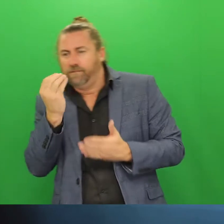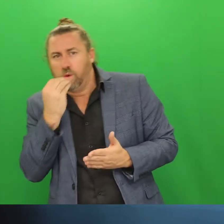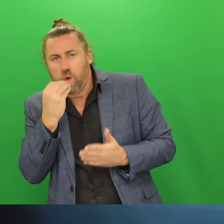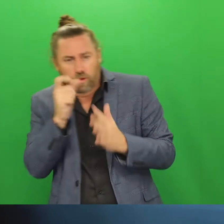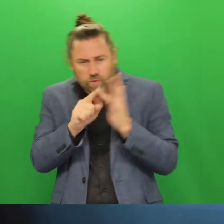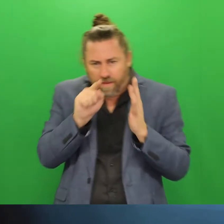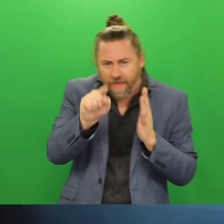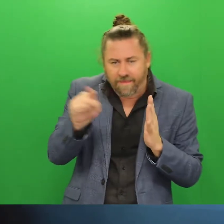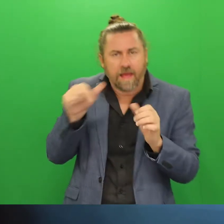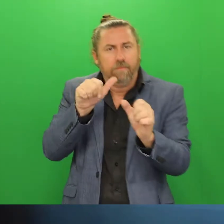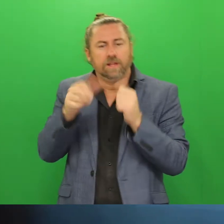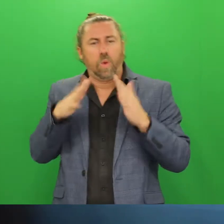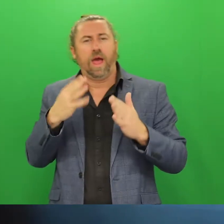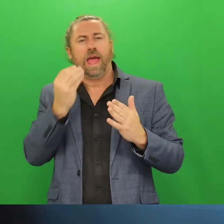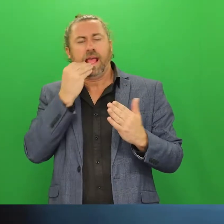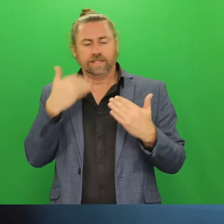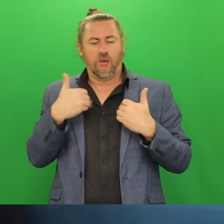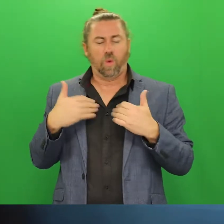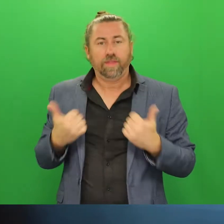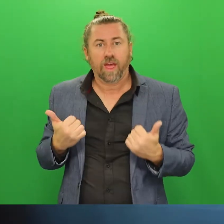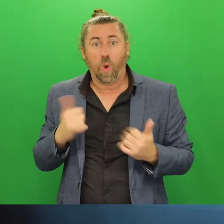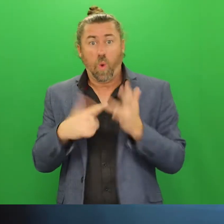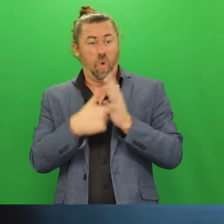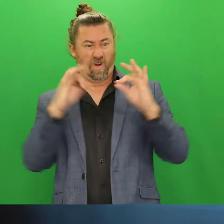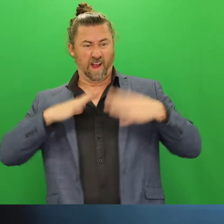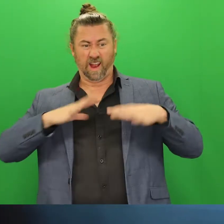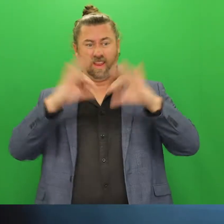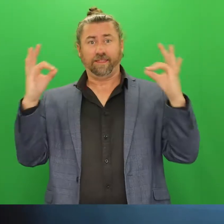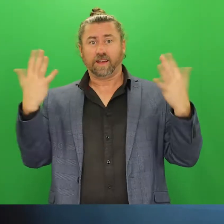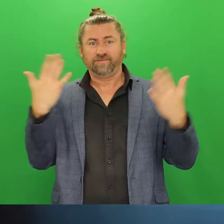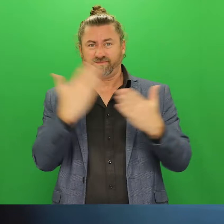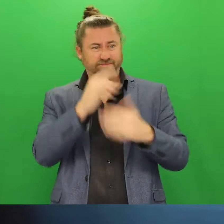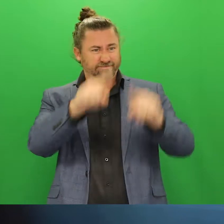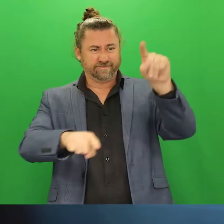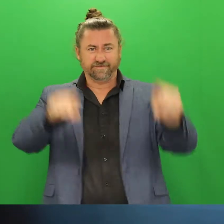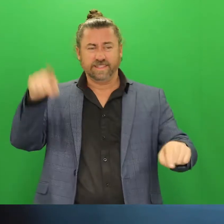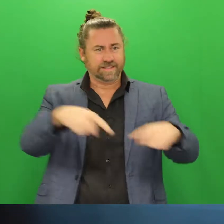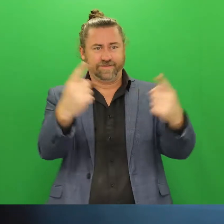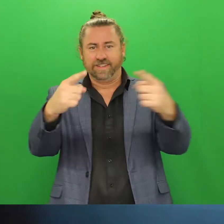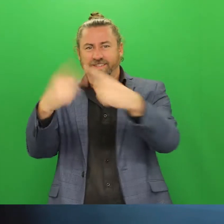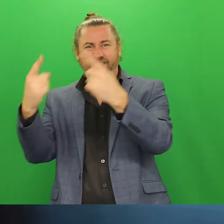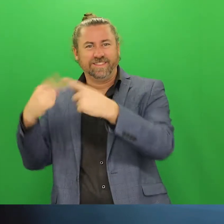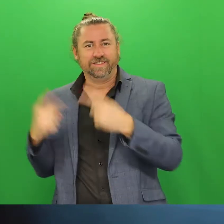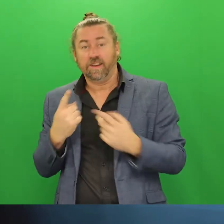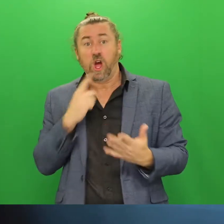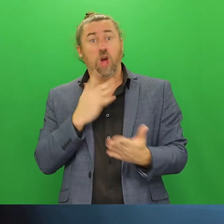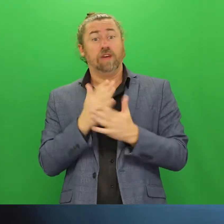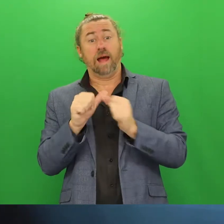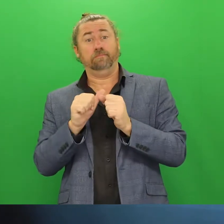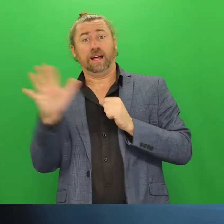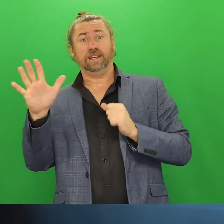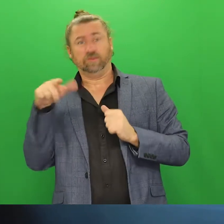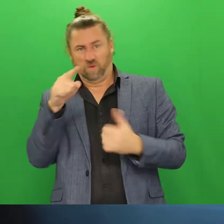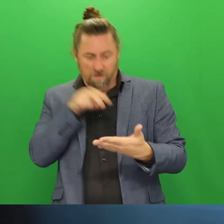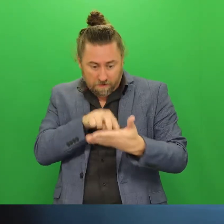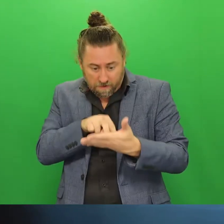you're actually fine and you don't need to change anything you're doing. It varies from person to person and, of course, health advice is individual. So the best thing that you can